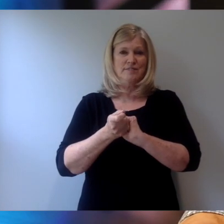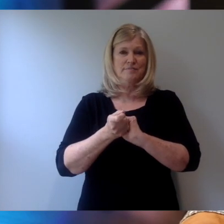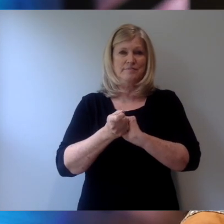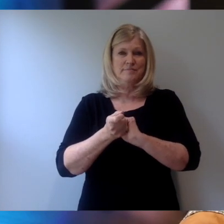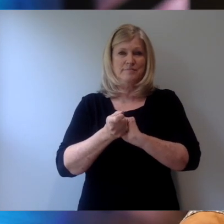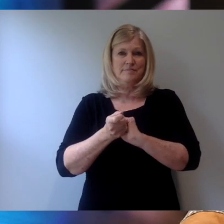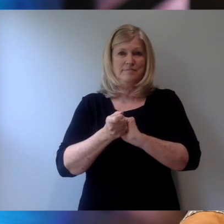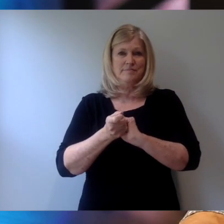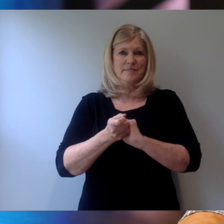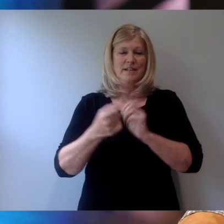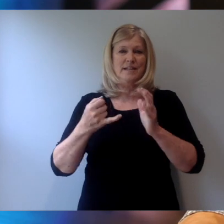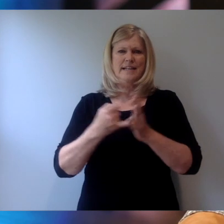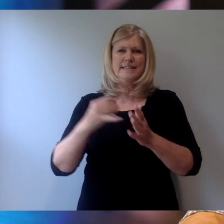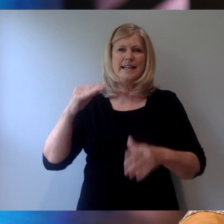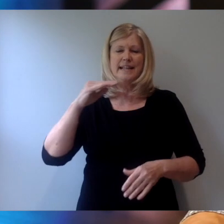It's a lie